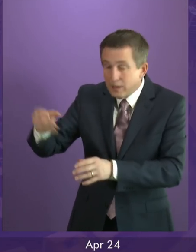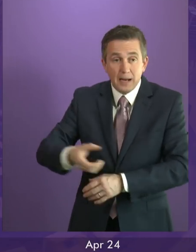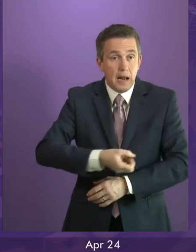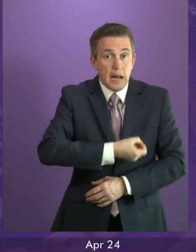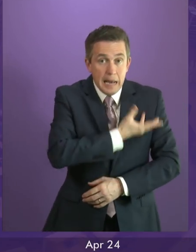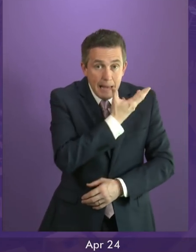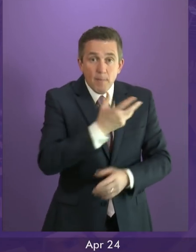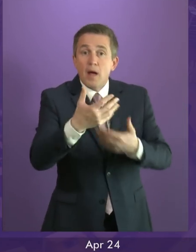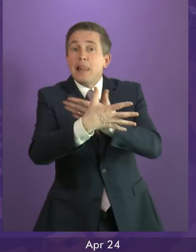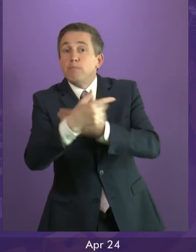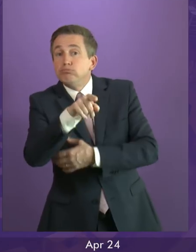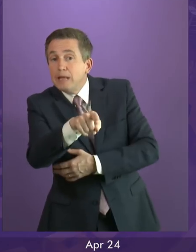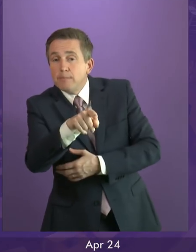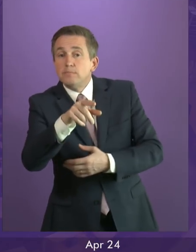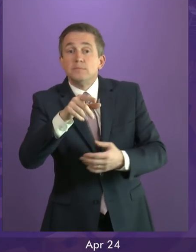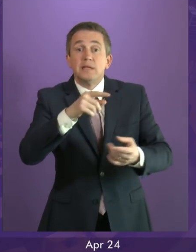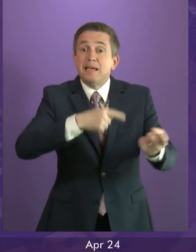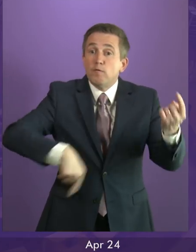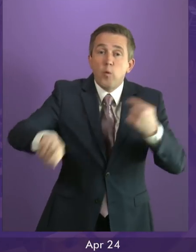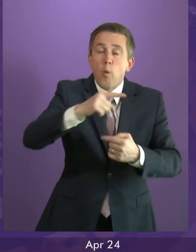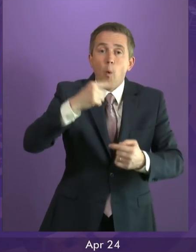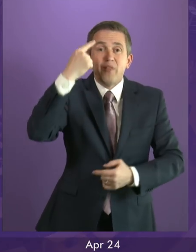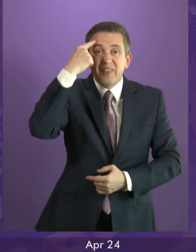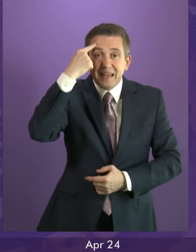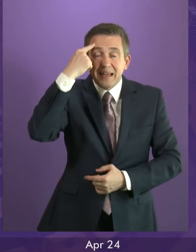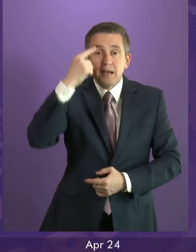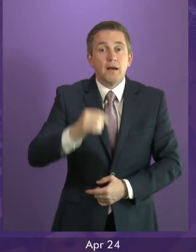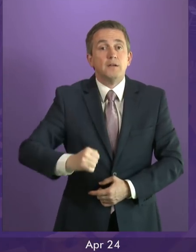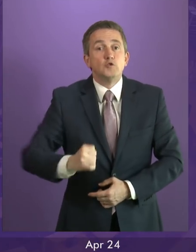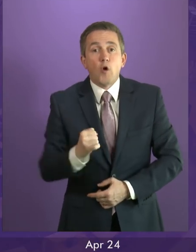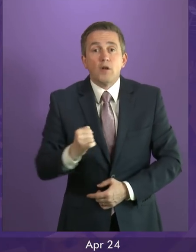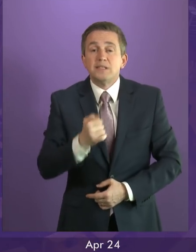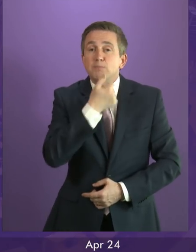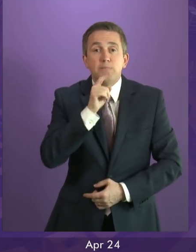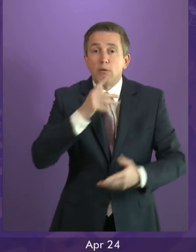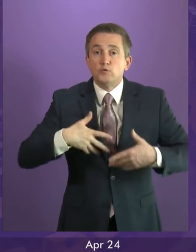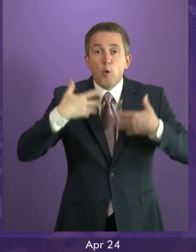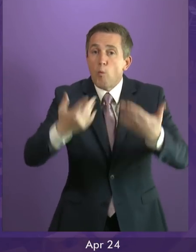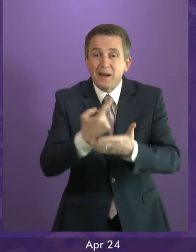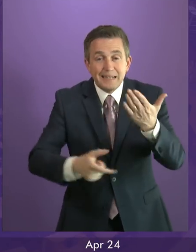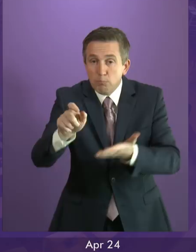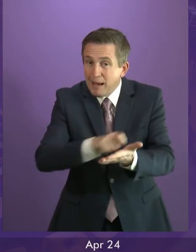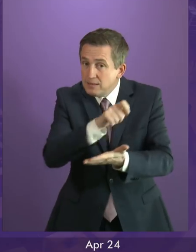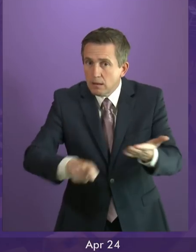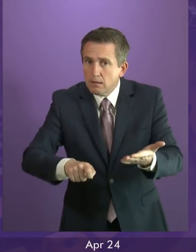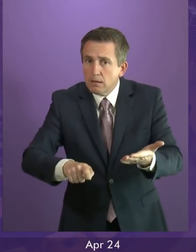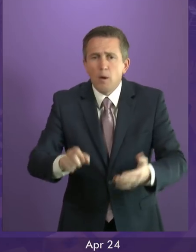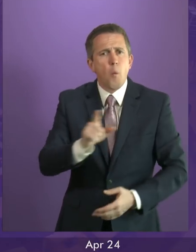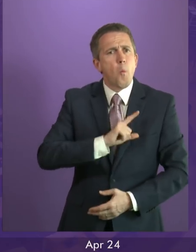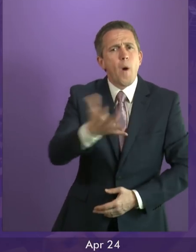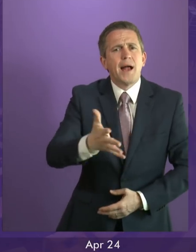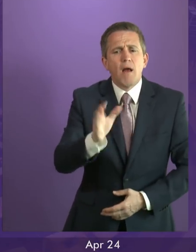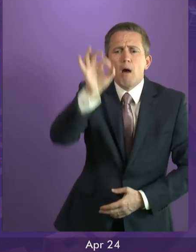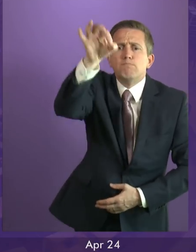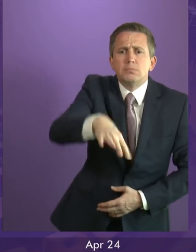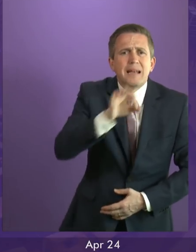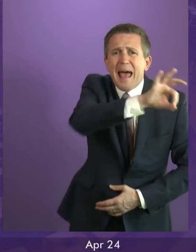Democrats as well, if you believe that the Scottish people don't want independence, why are you so scared to ask them the question?